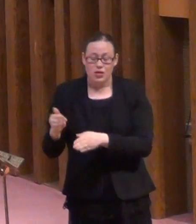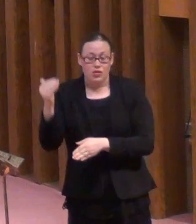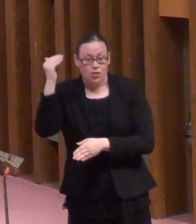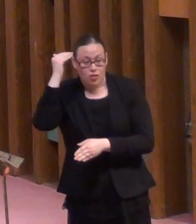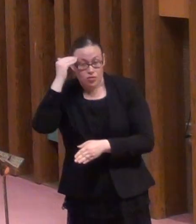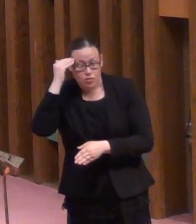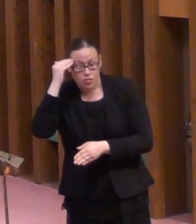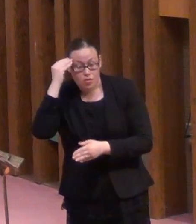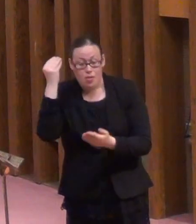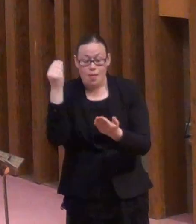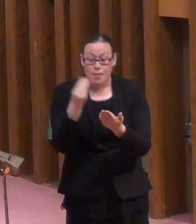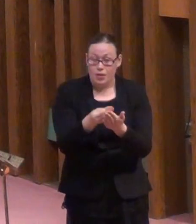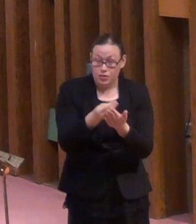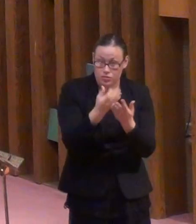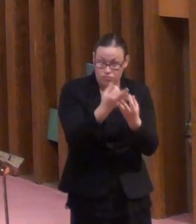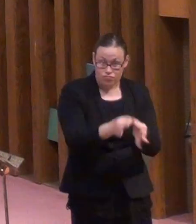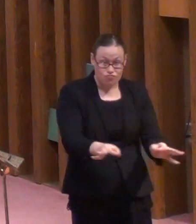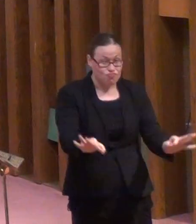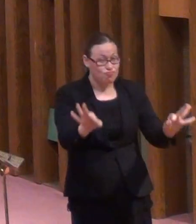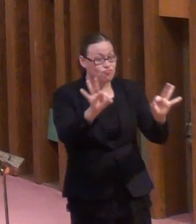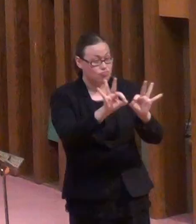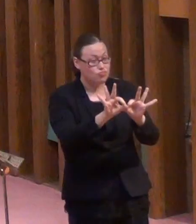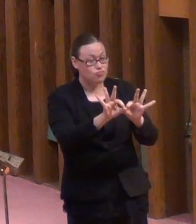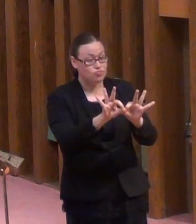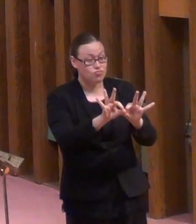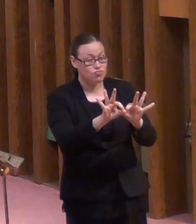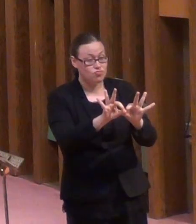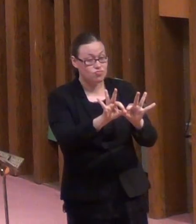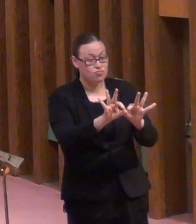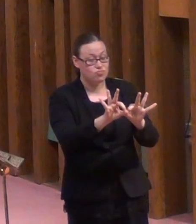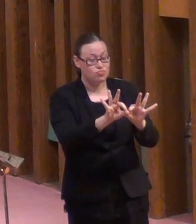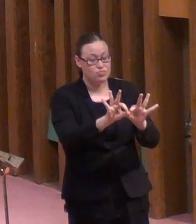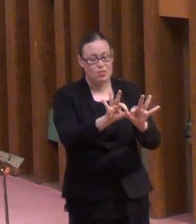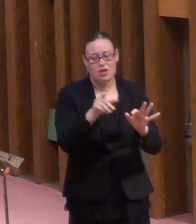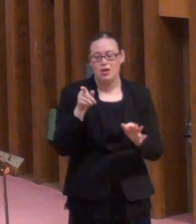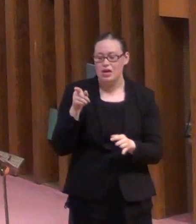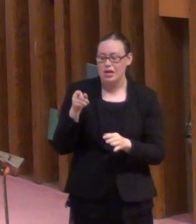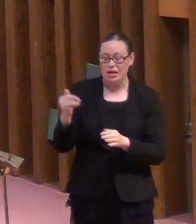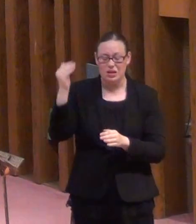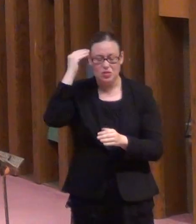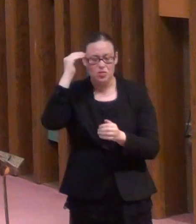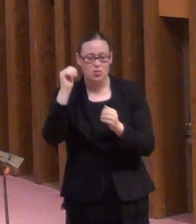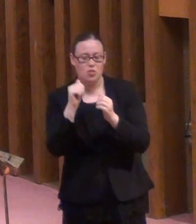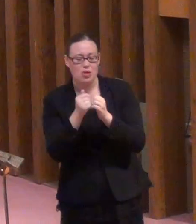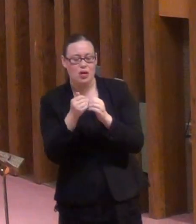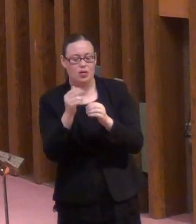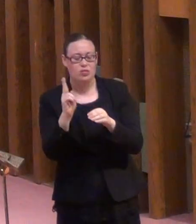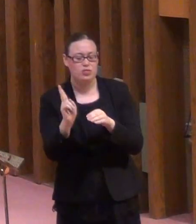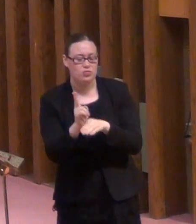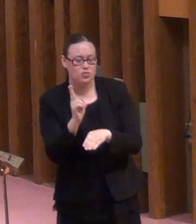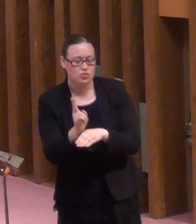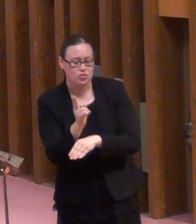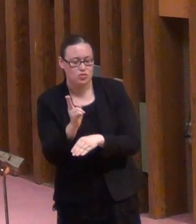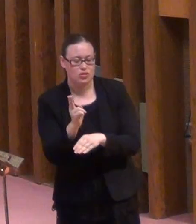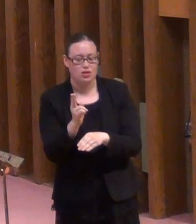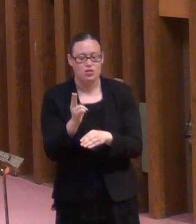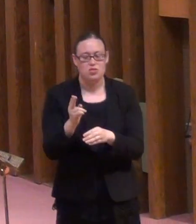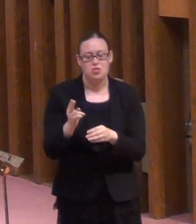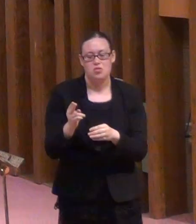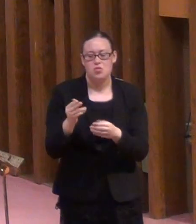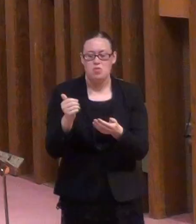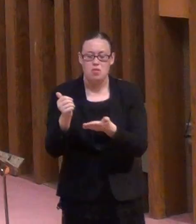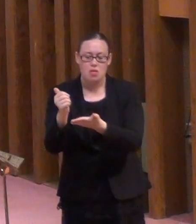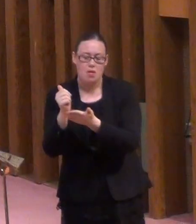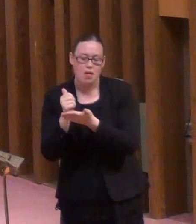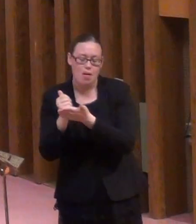for money. And he put it to work to ensure his future. And